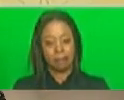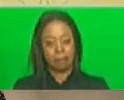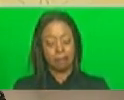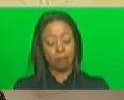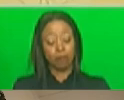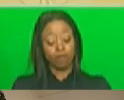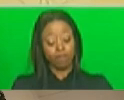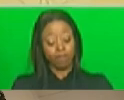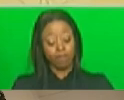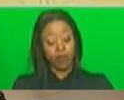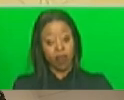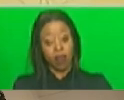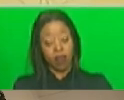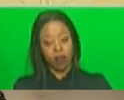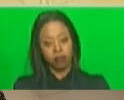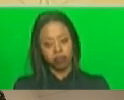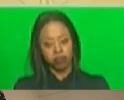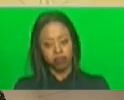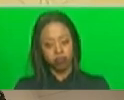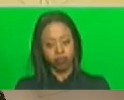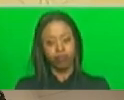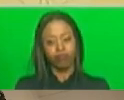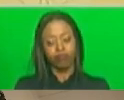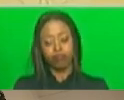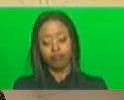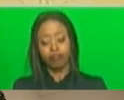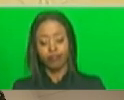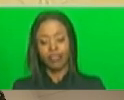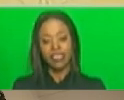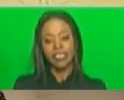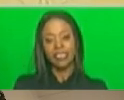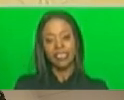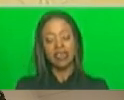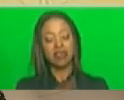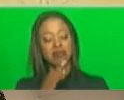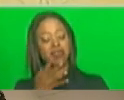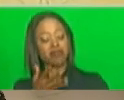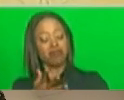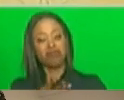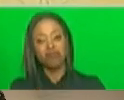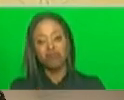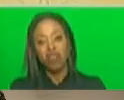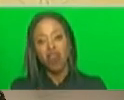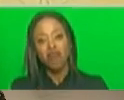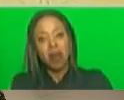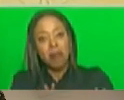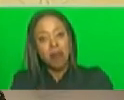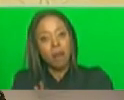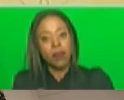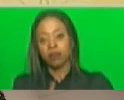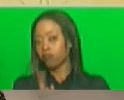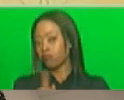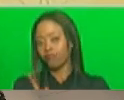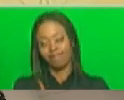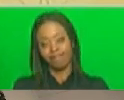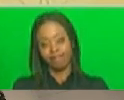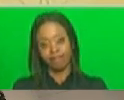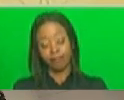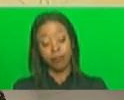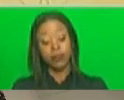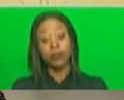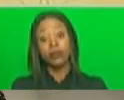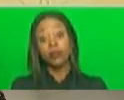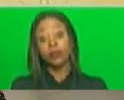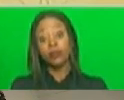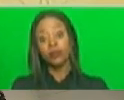the young children who died were not just the children of their families they were